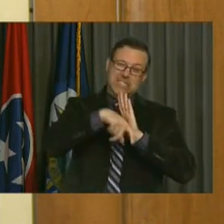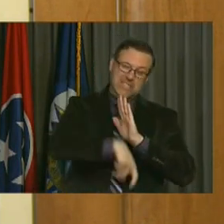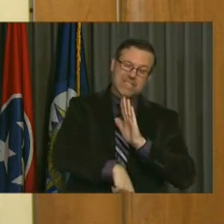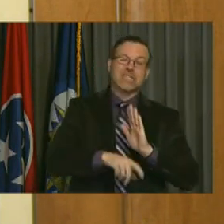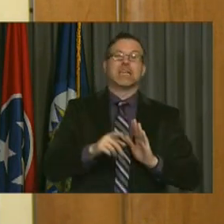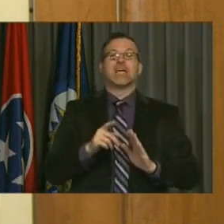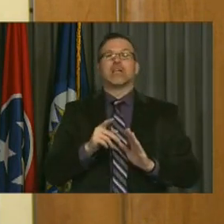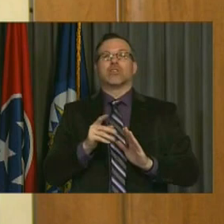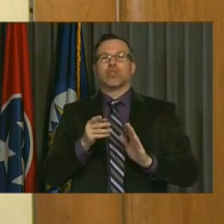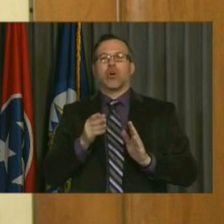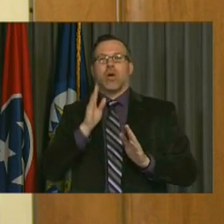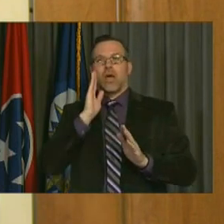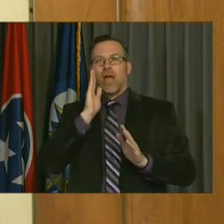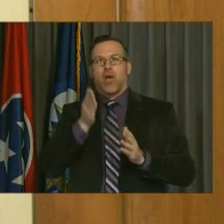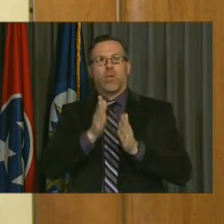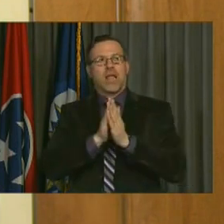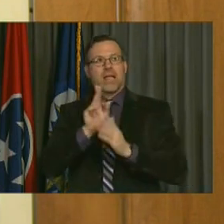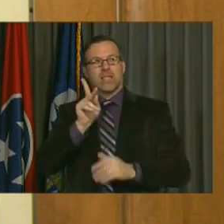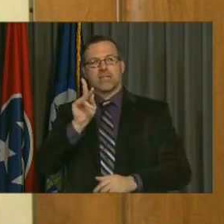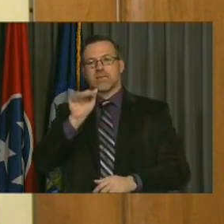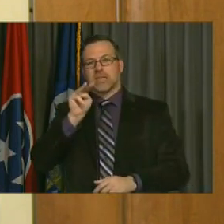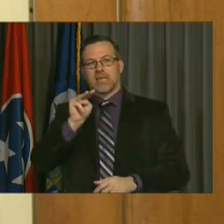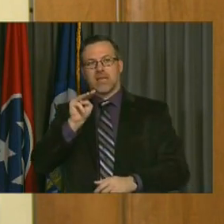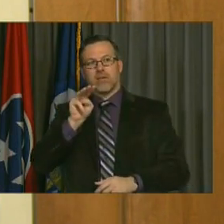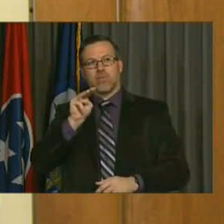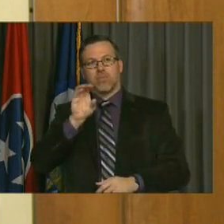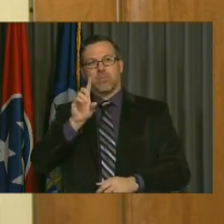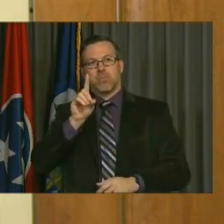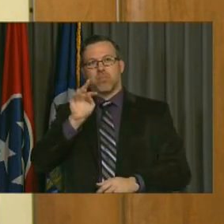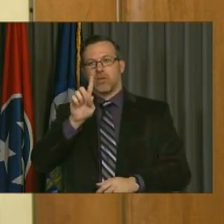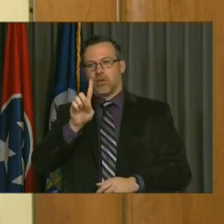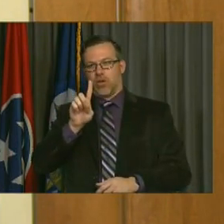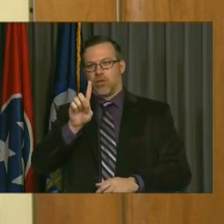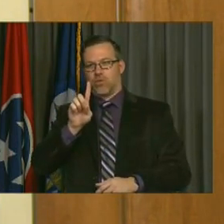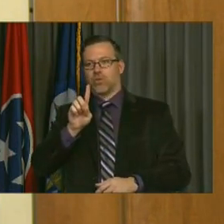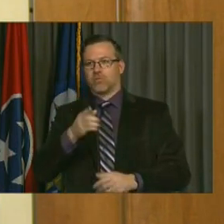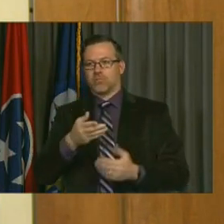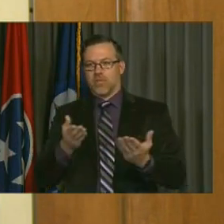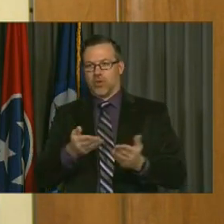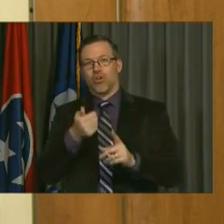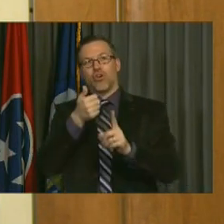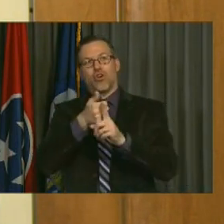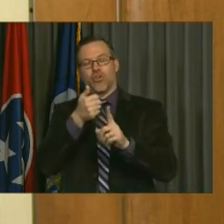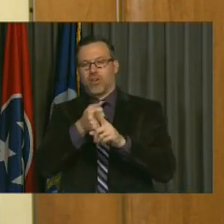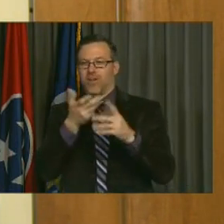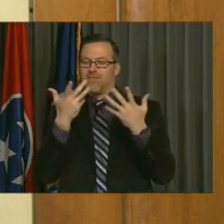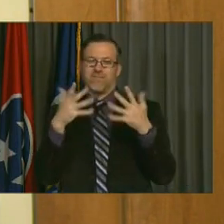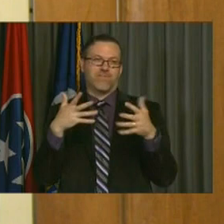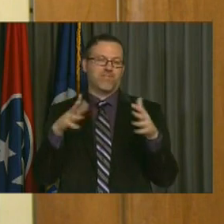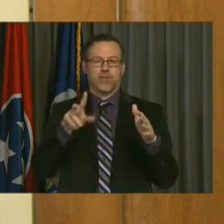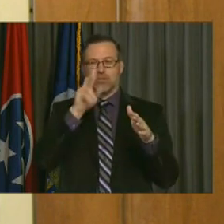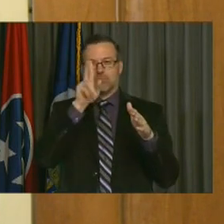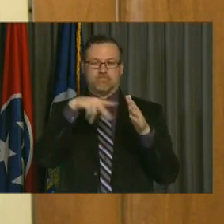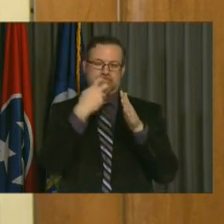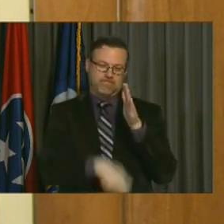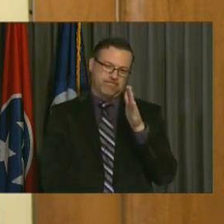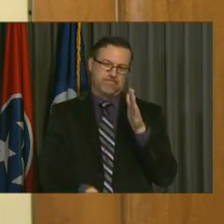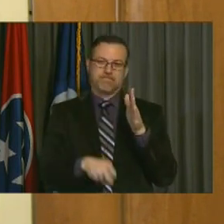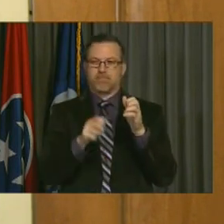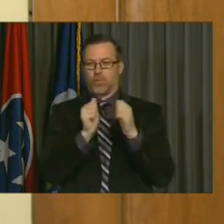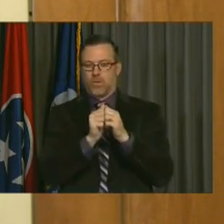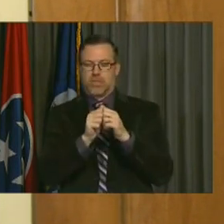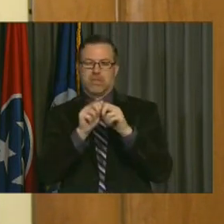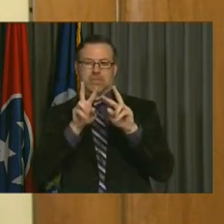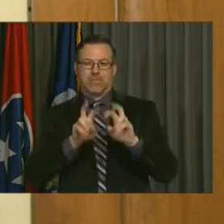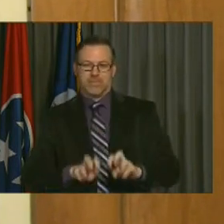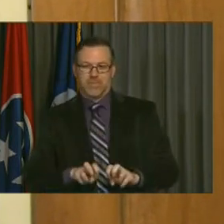I'm going to invite Kim McDonnell to the podium here. She's been immersed in this topic for years and hopefully will do a better